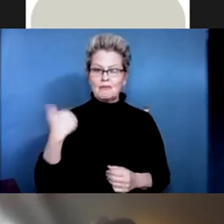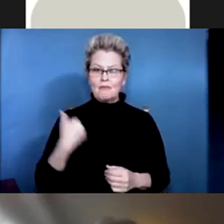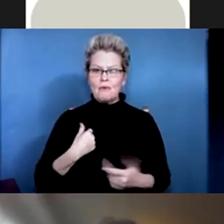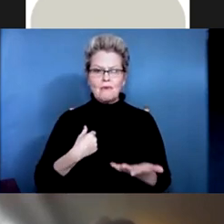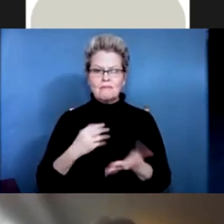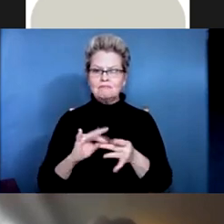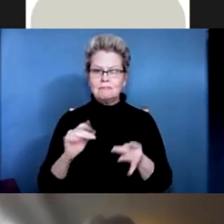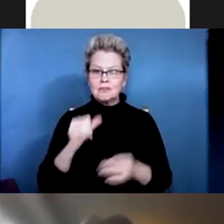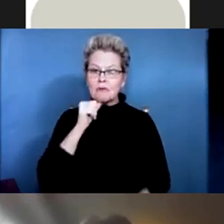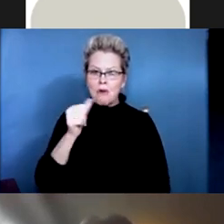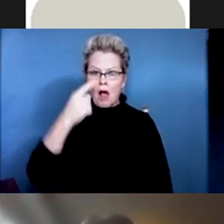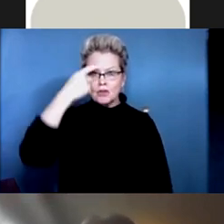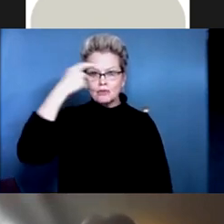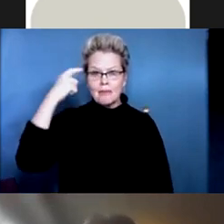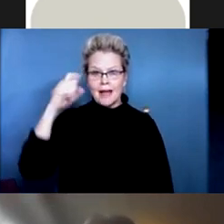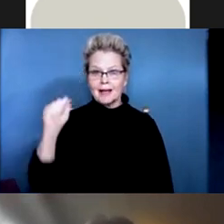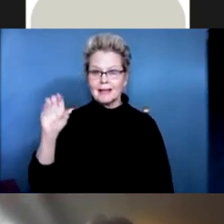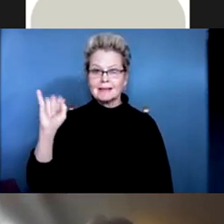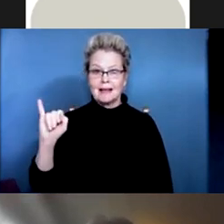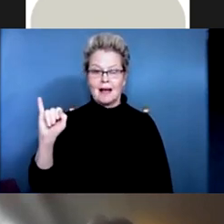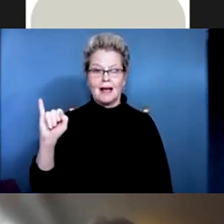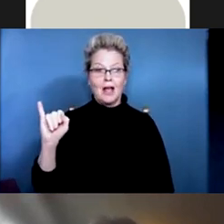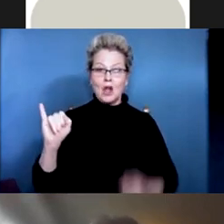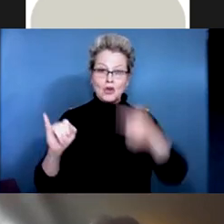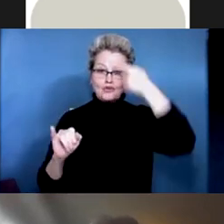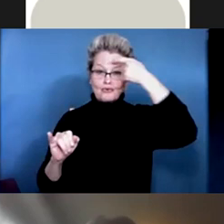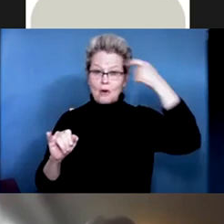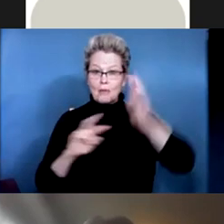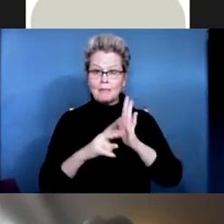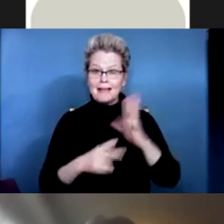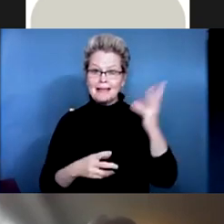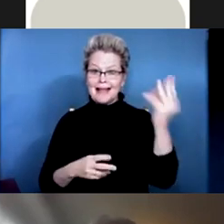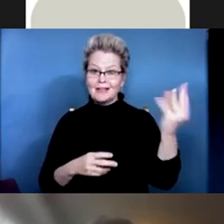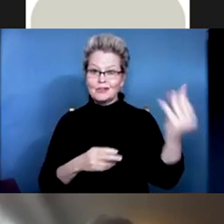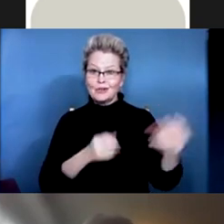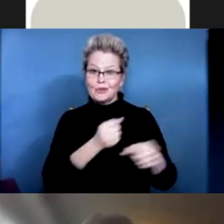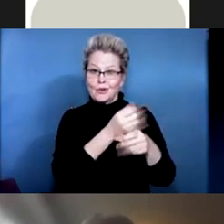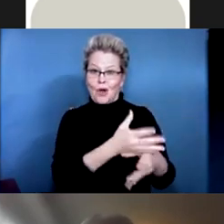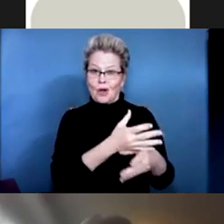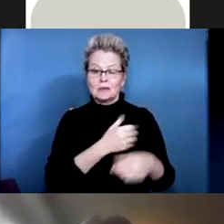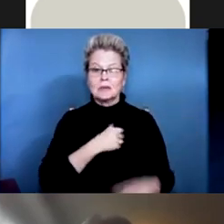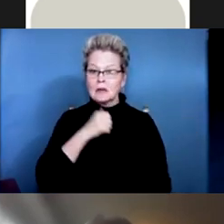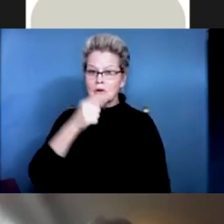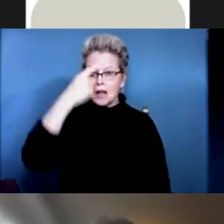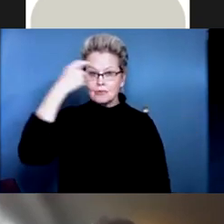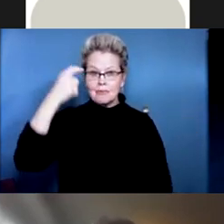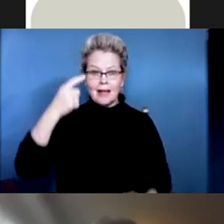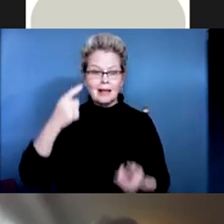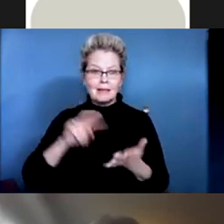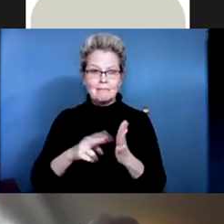So traumatic is when there's an external cause. Non-traumatic is when there's something going on within the body.